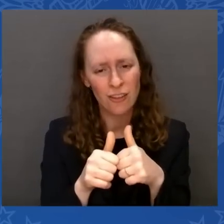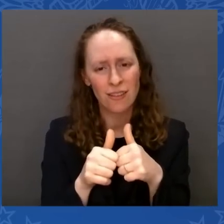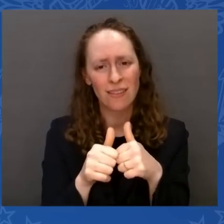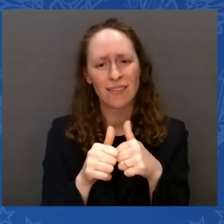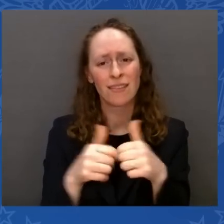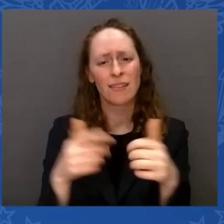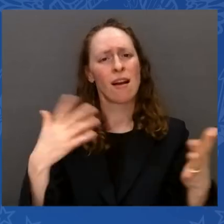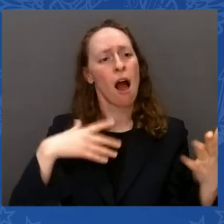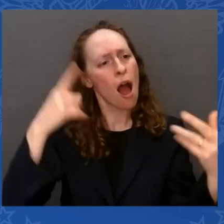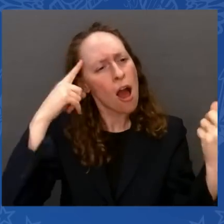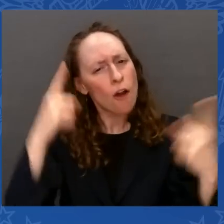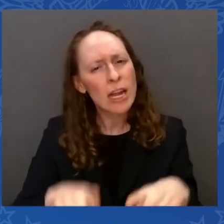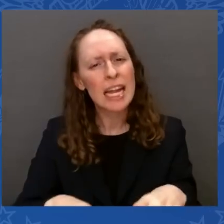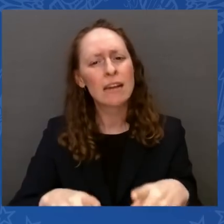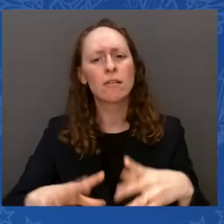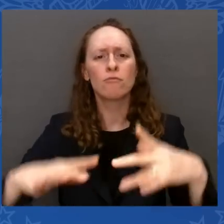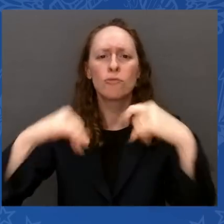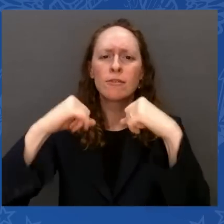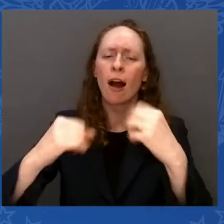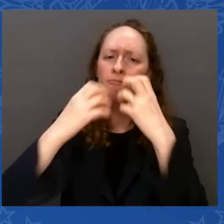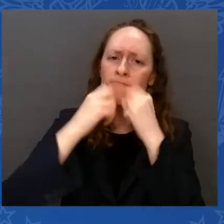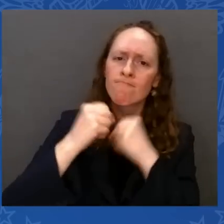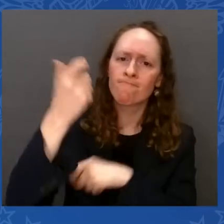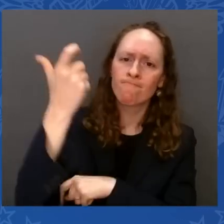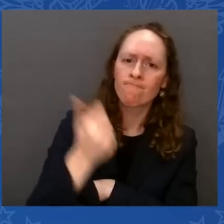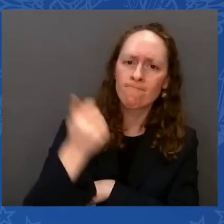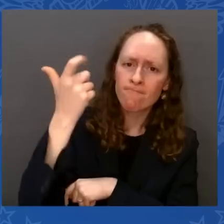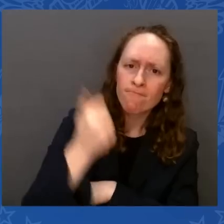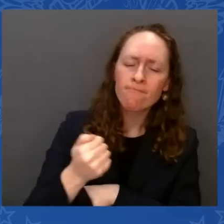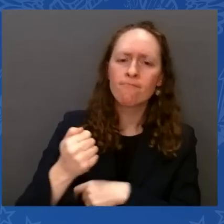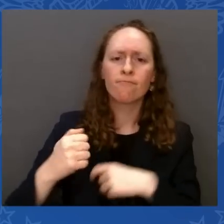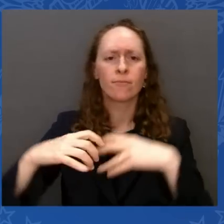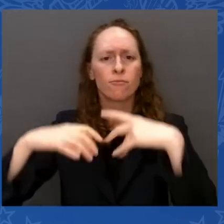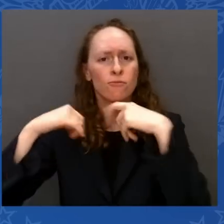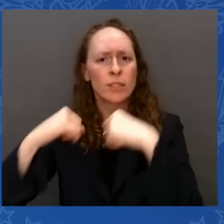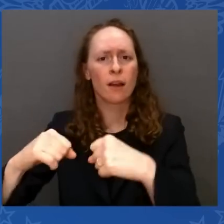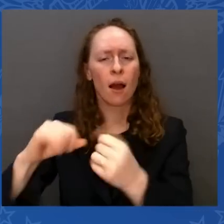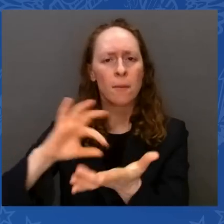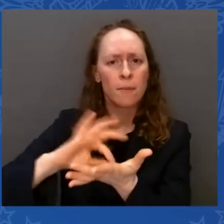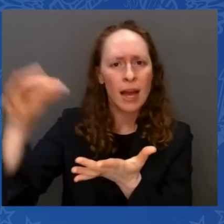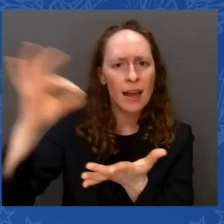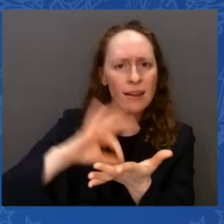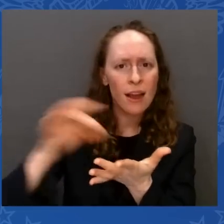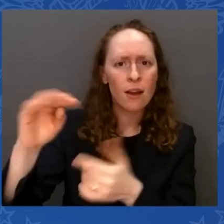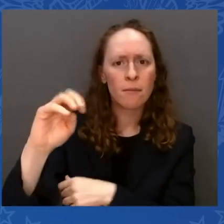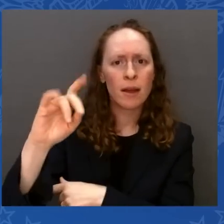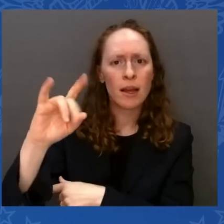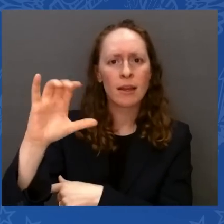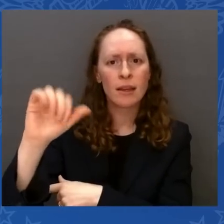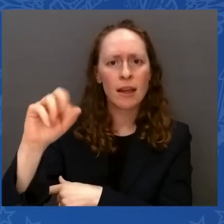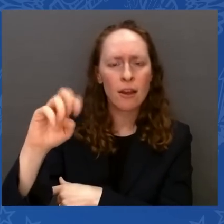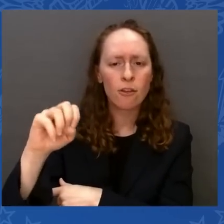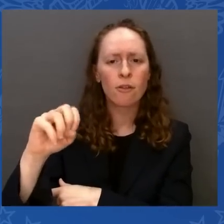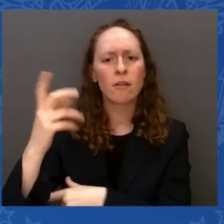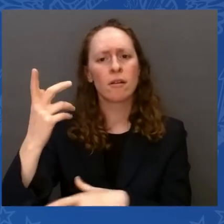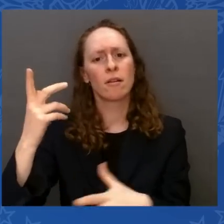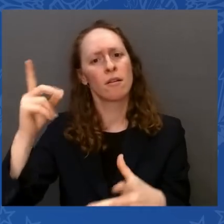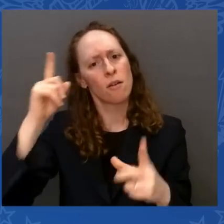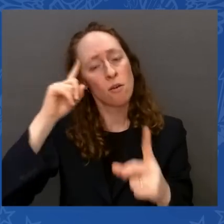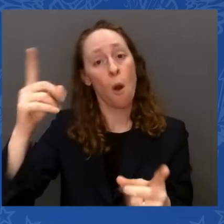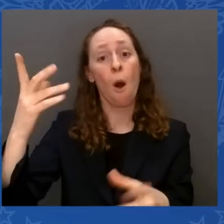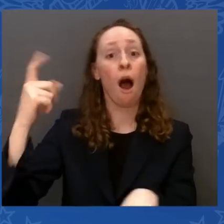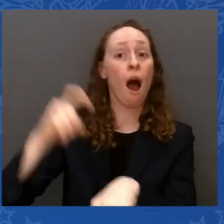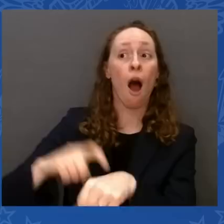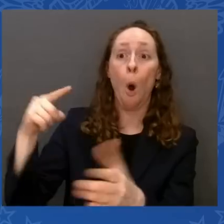Security, cutting the deficit, paying America's bills. That's why, during the State of the Union, I was pleased to see so many Republicans